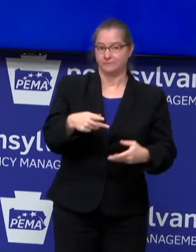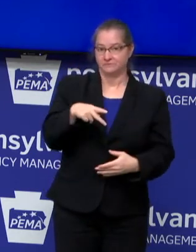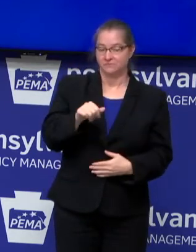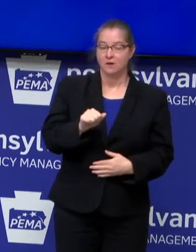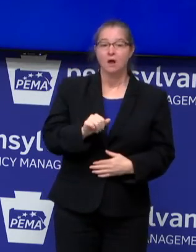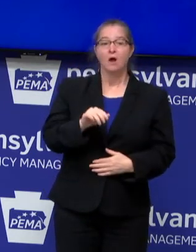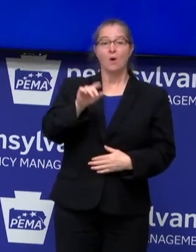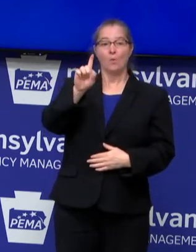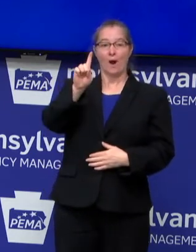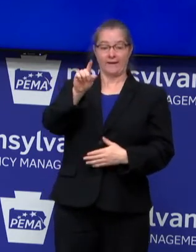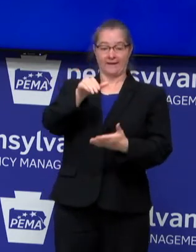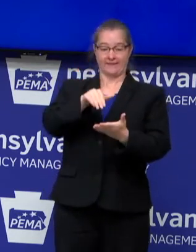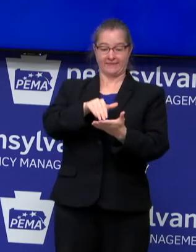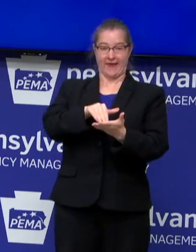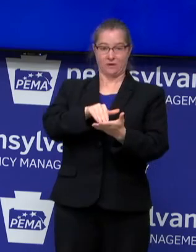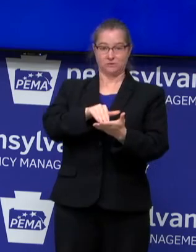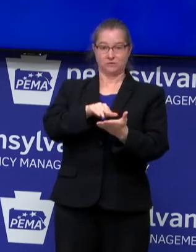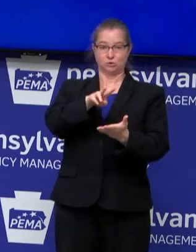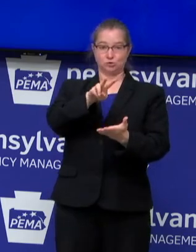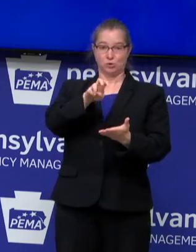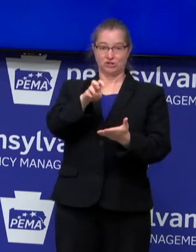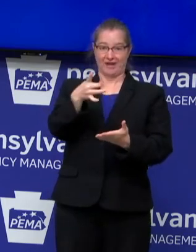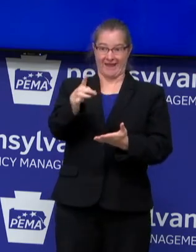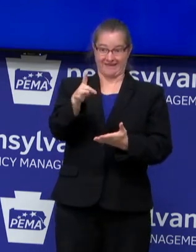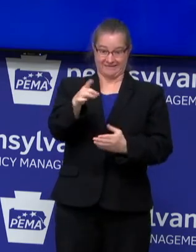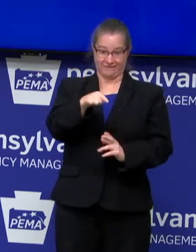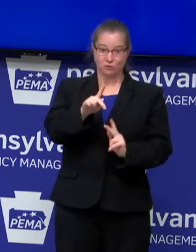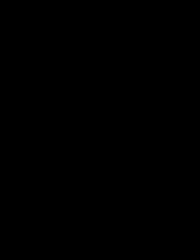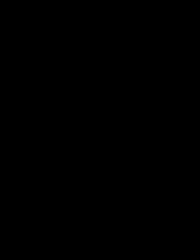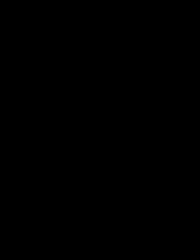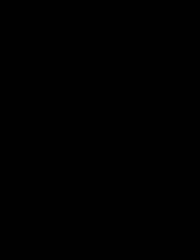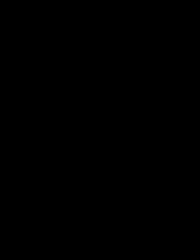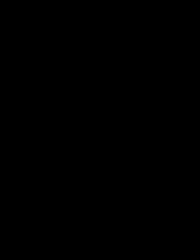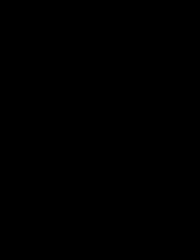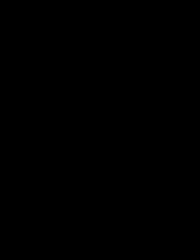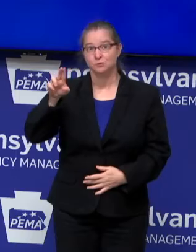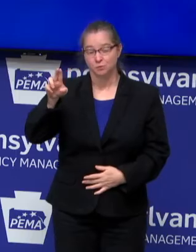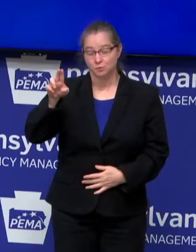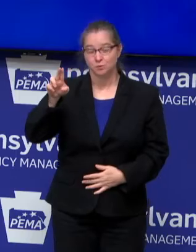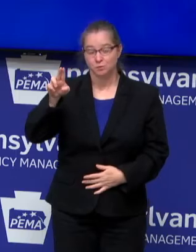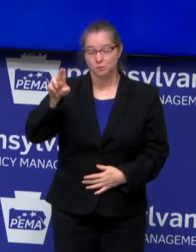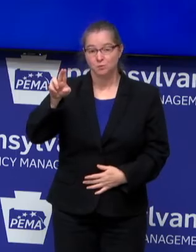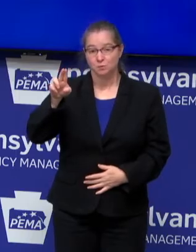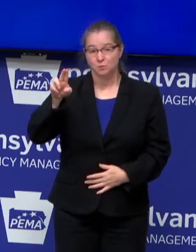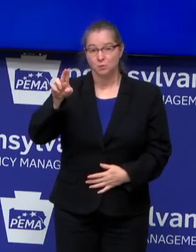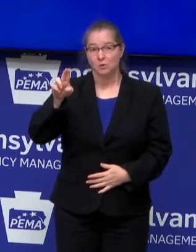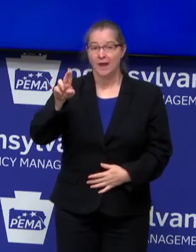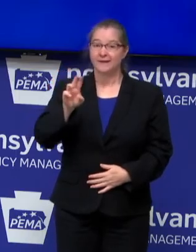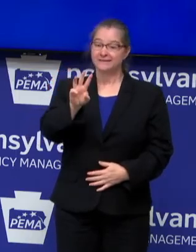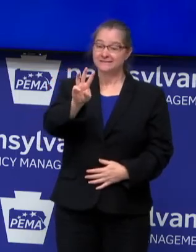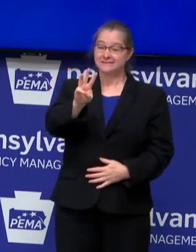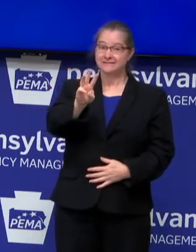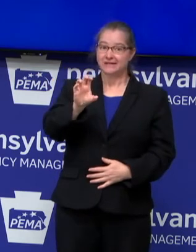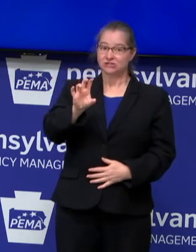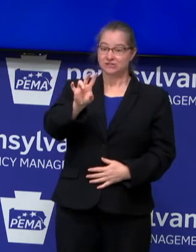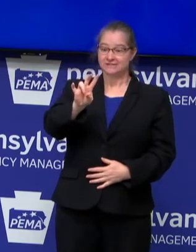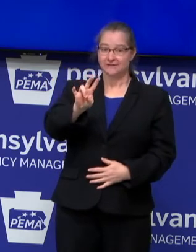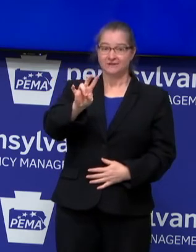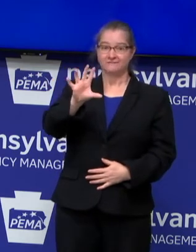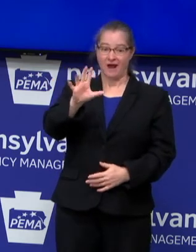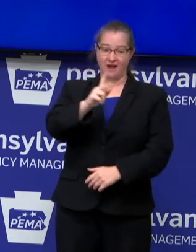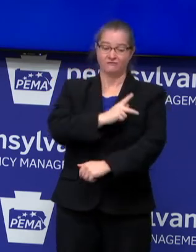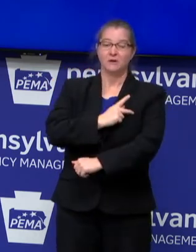,218 of them are in the intensive care, and we have 675